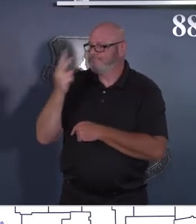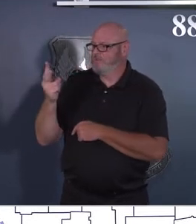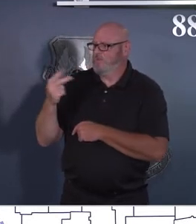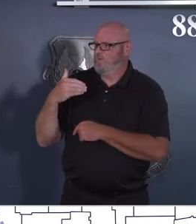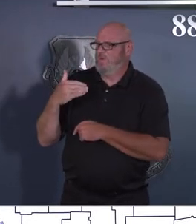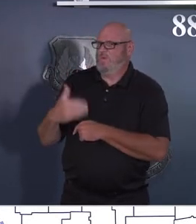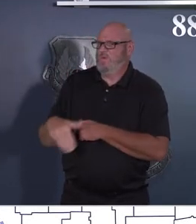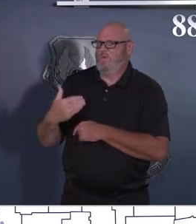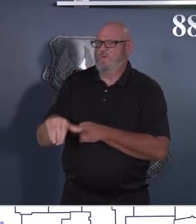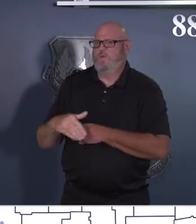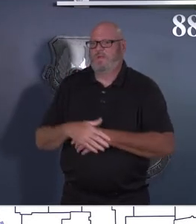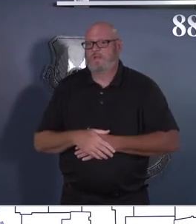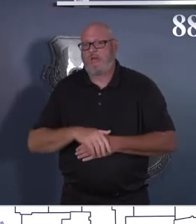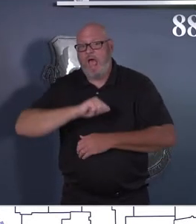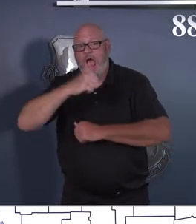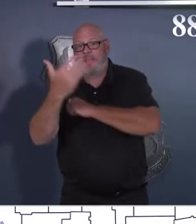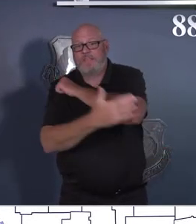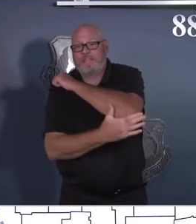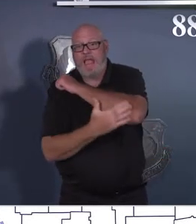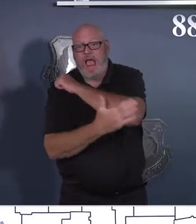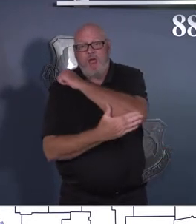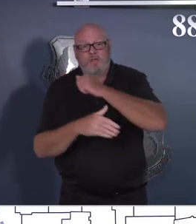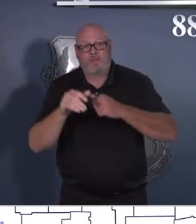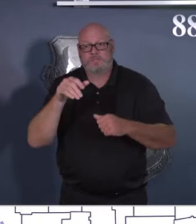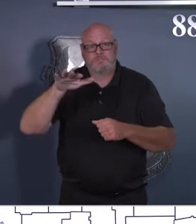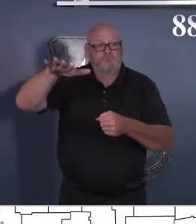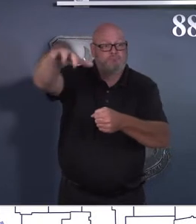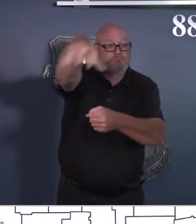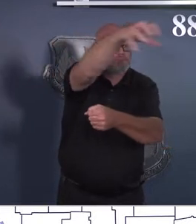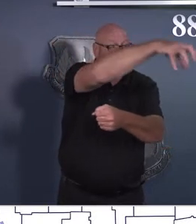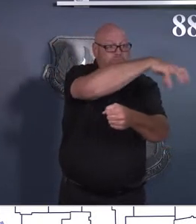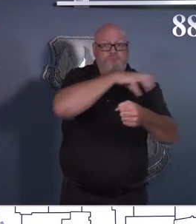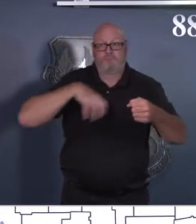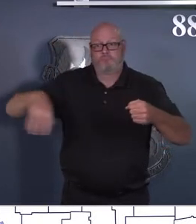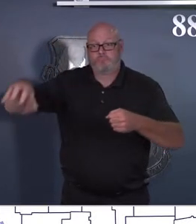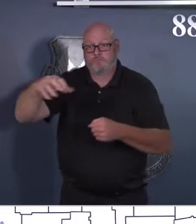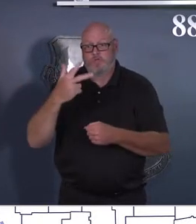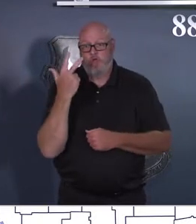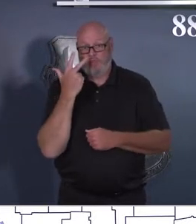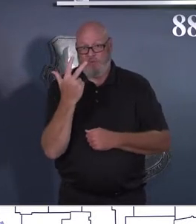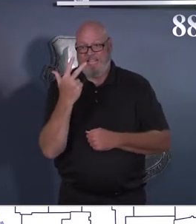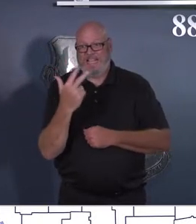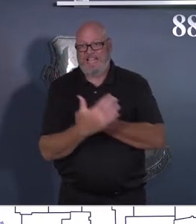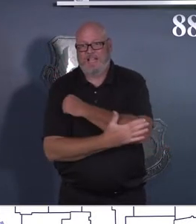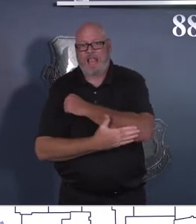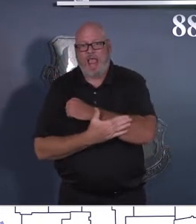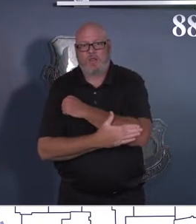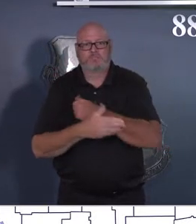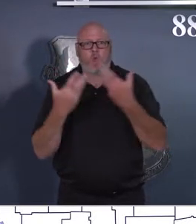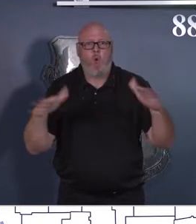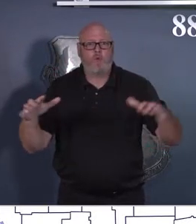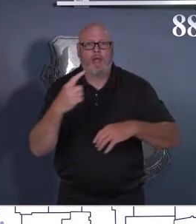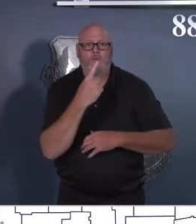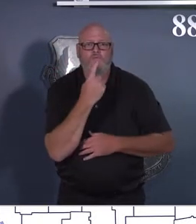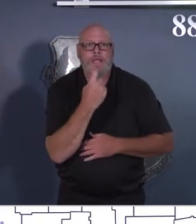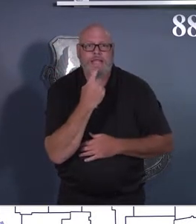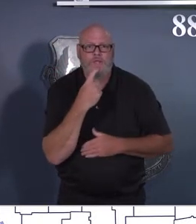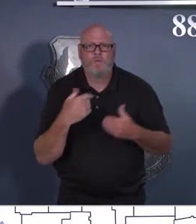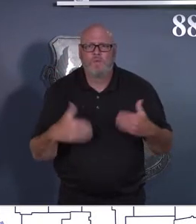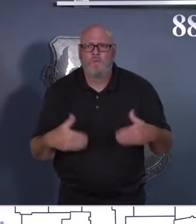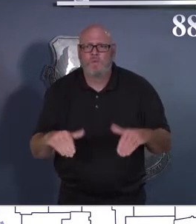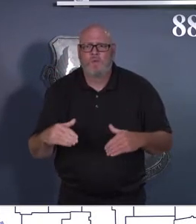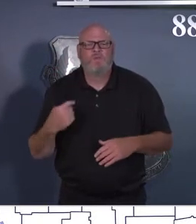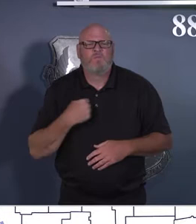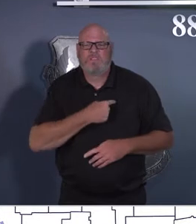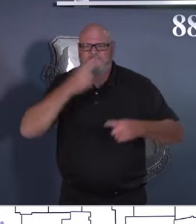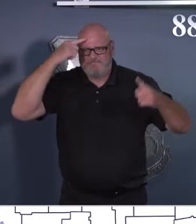And so that got the team going full bore, saying, hey, it's time. It's time for us to make the switch, to protect the team, to protect the